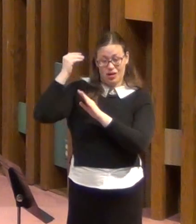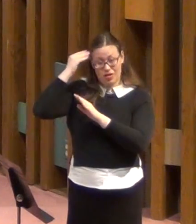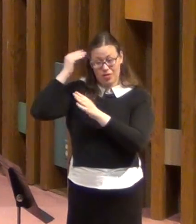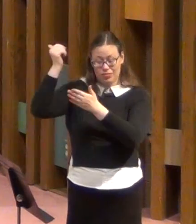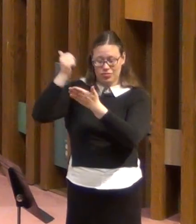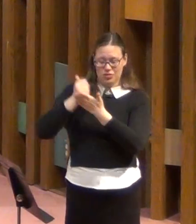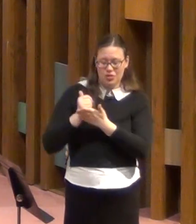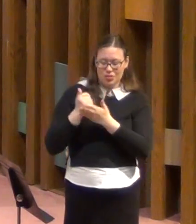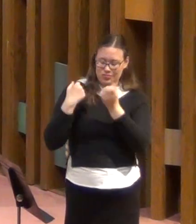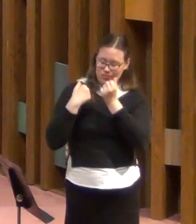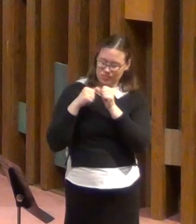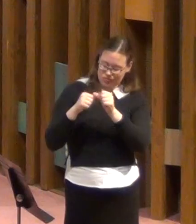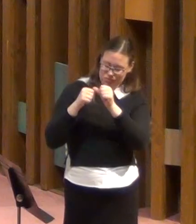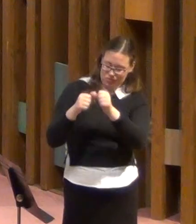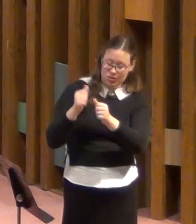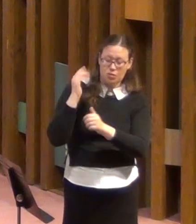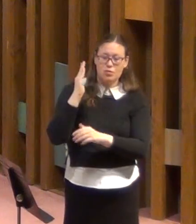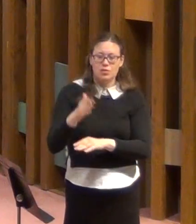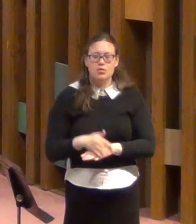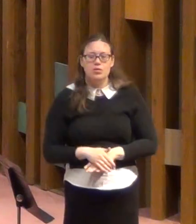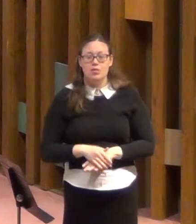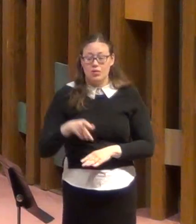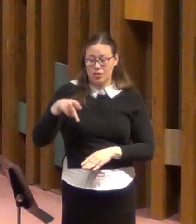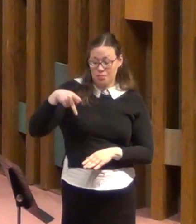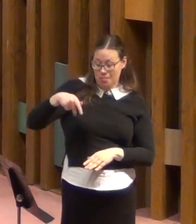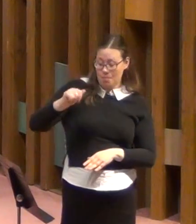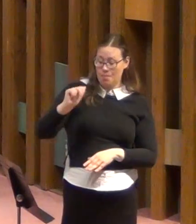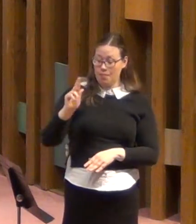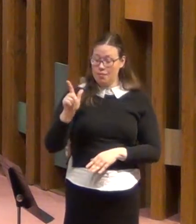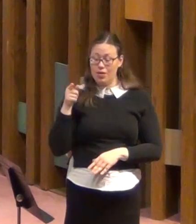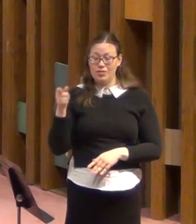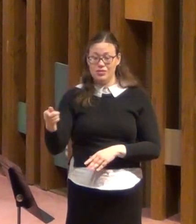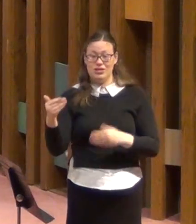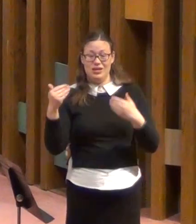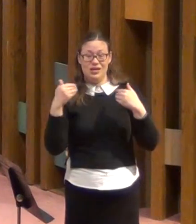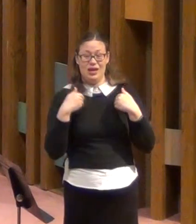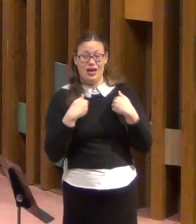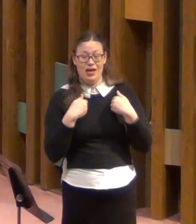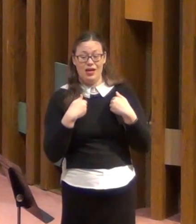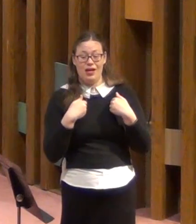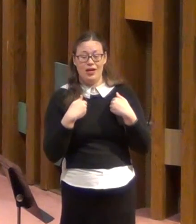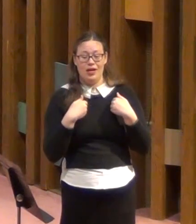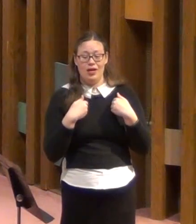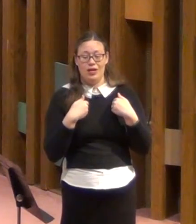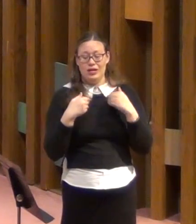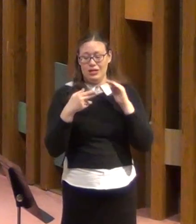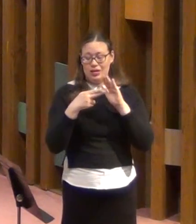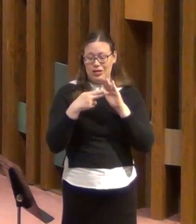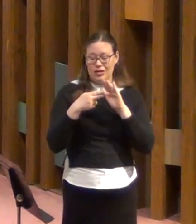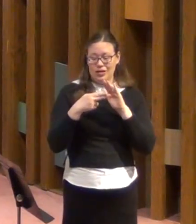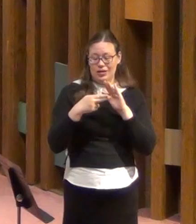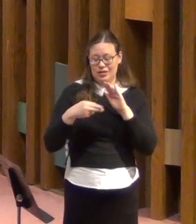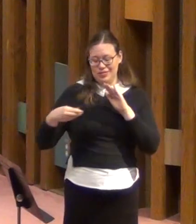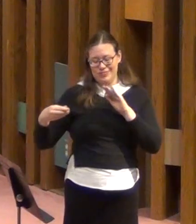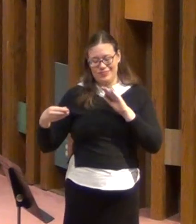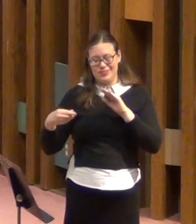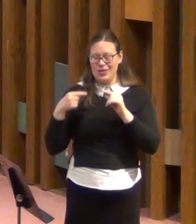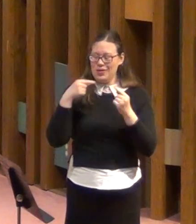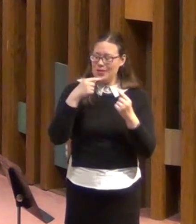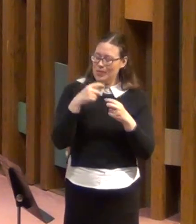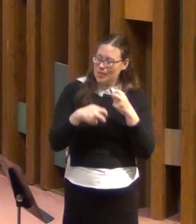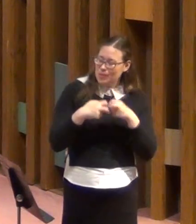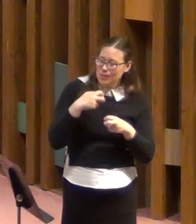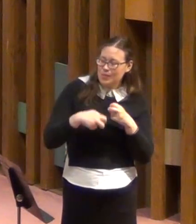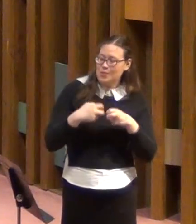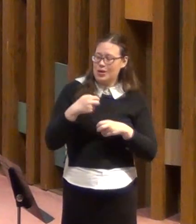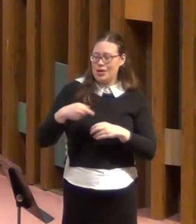greatest need. Paul himself had what he called the thorn in the flesh. And he prayed to God